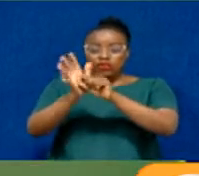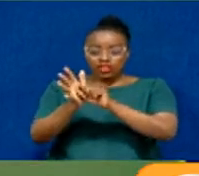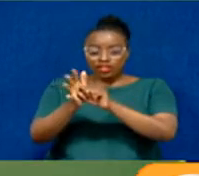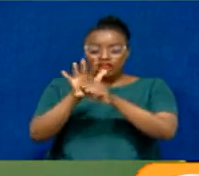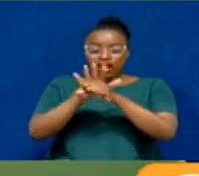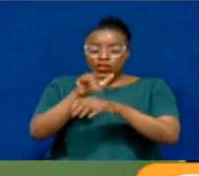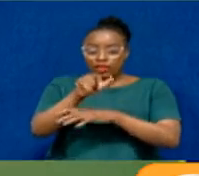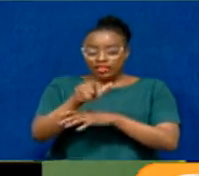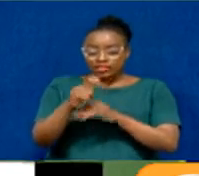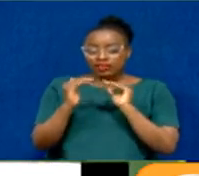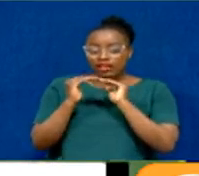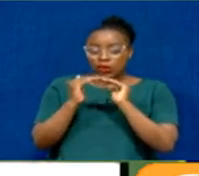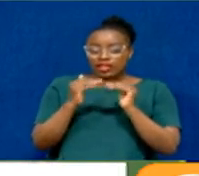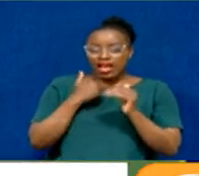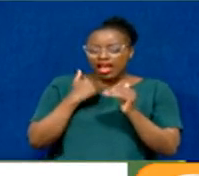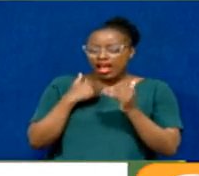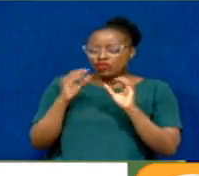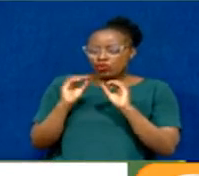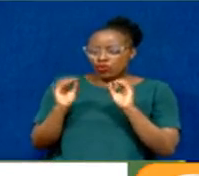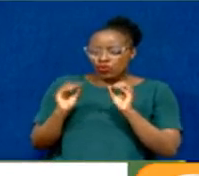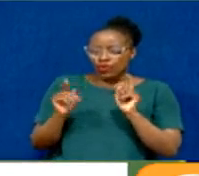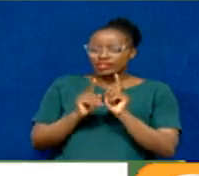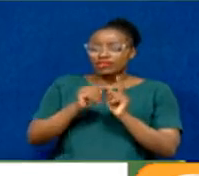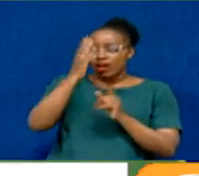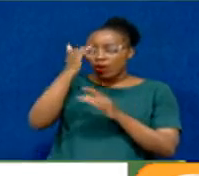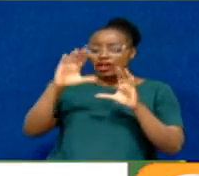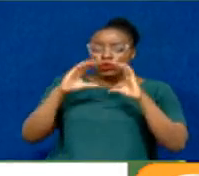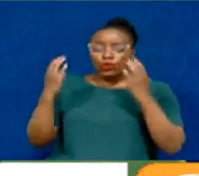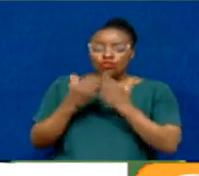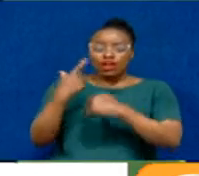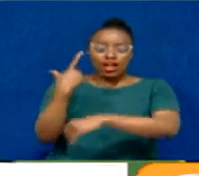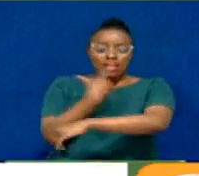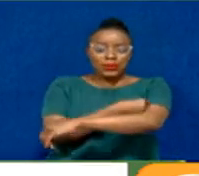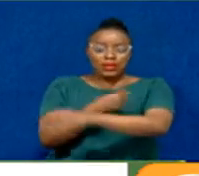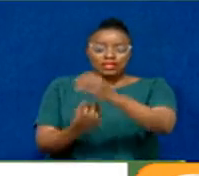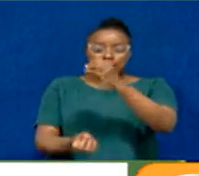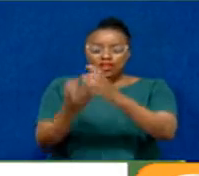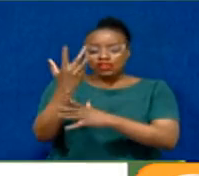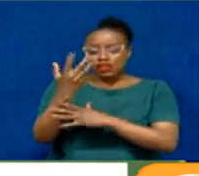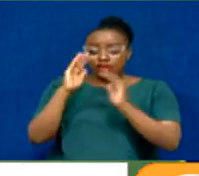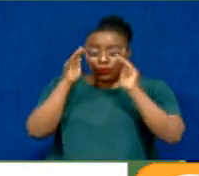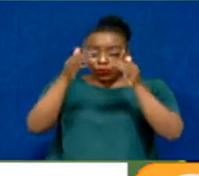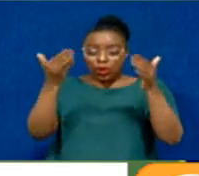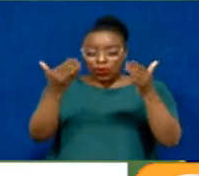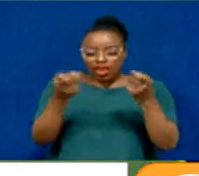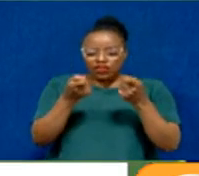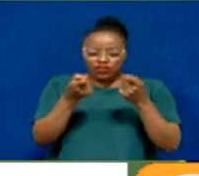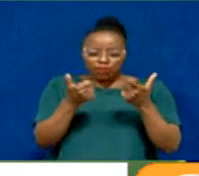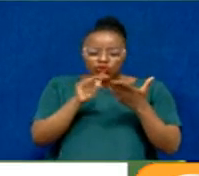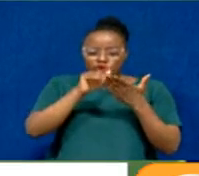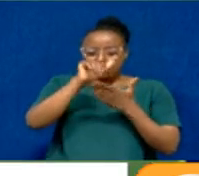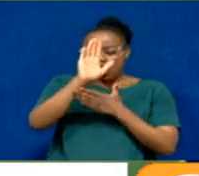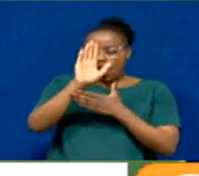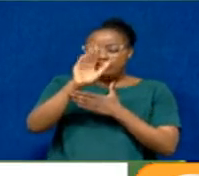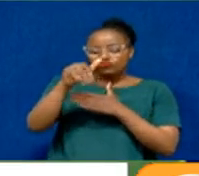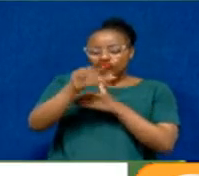Much of this inequity has been driven by the fact that globally vaccine production is concentrated in a few mostly